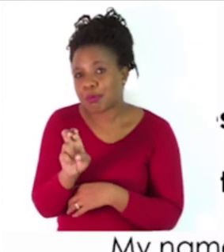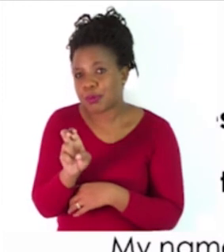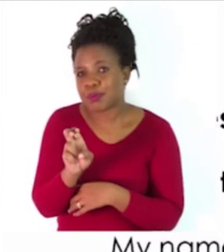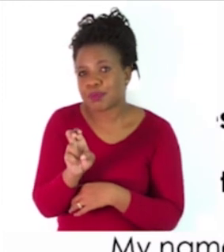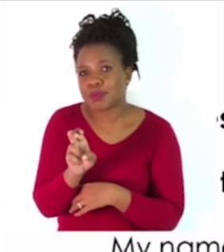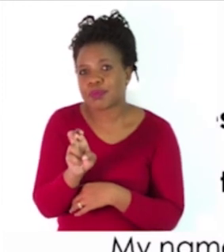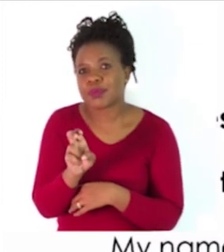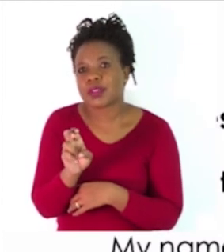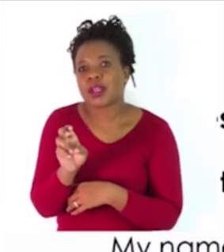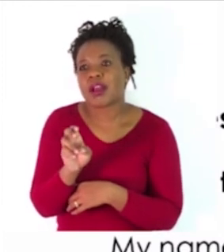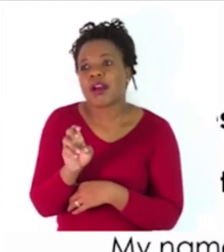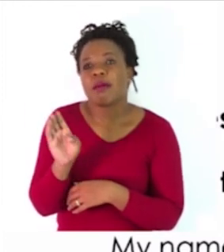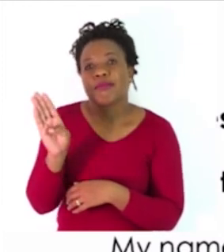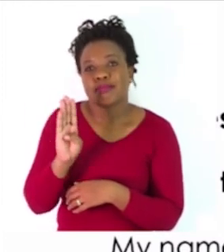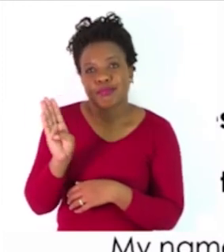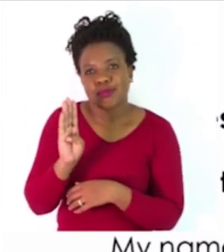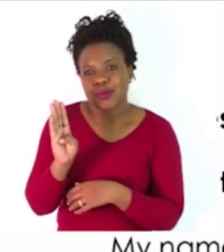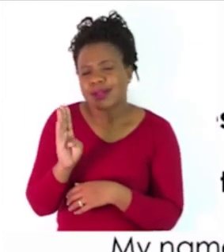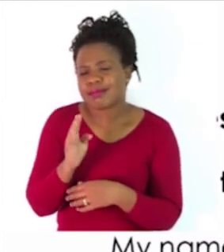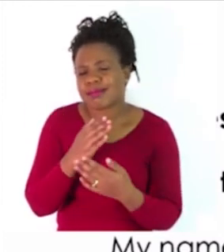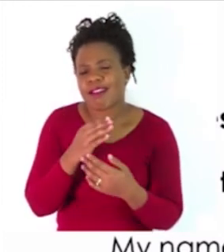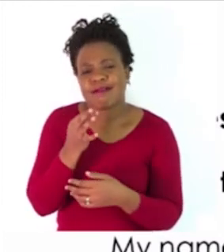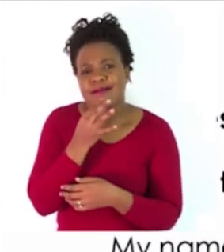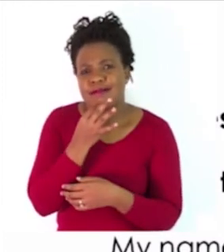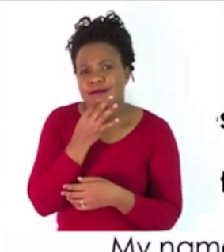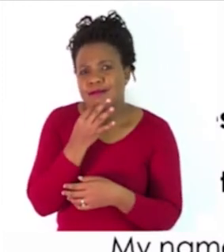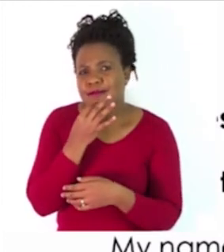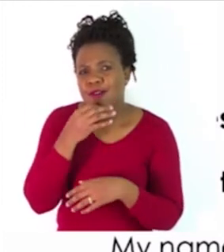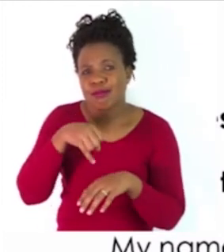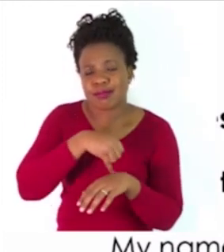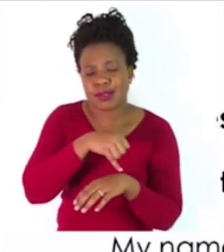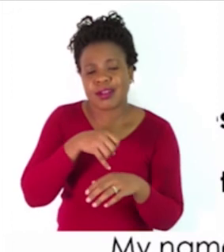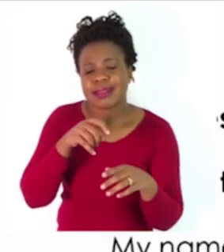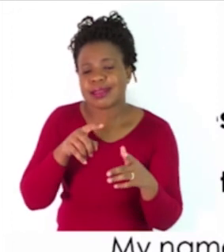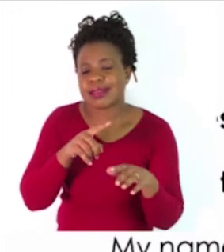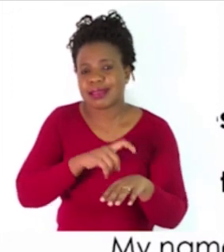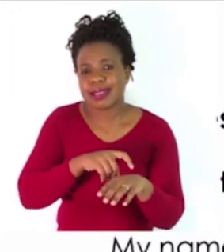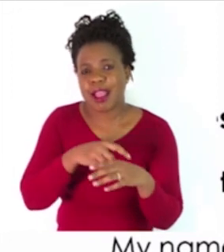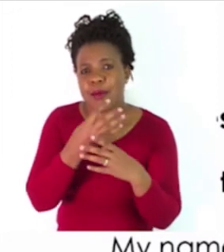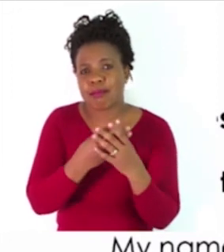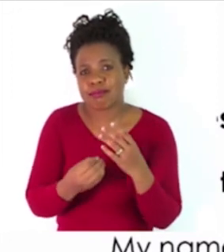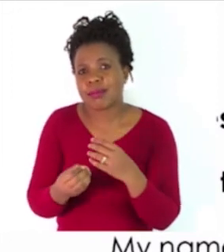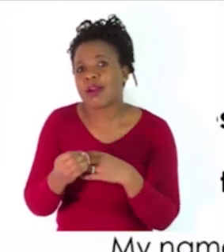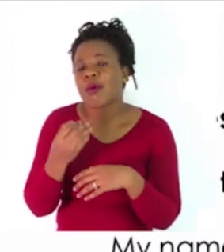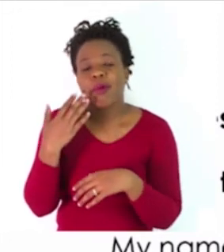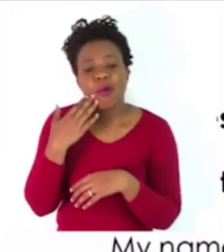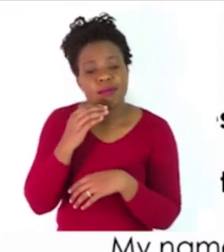Botswana is my favorite destination in spring, especially in September.